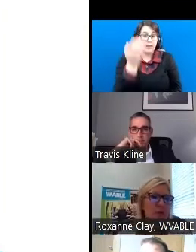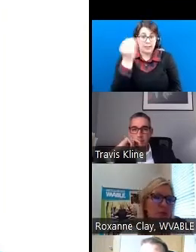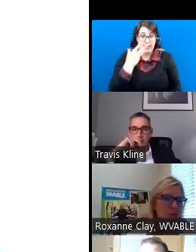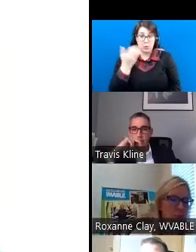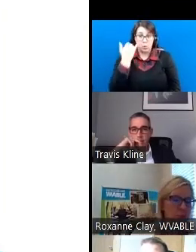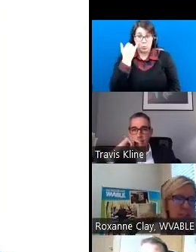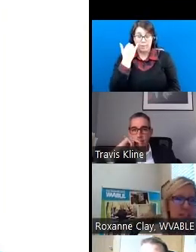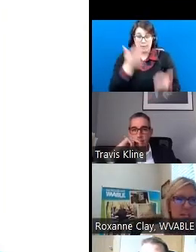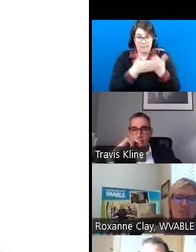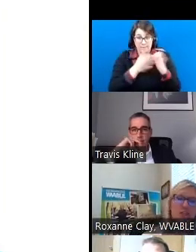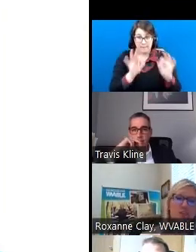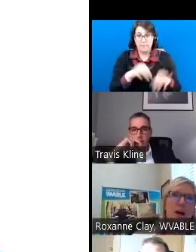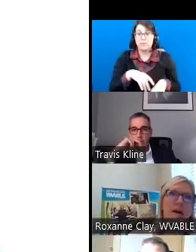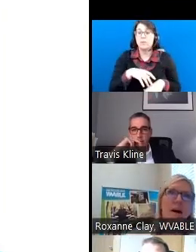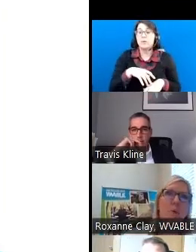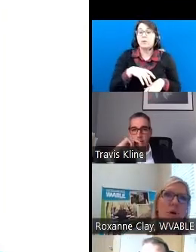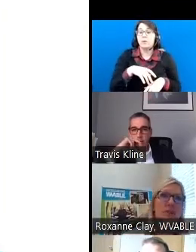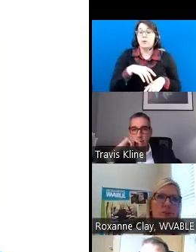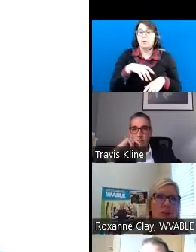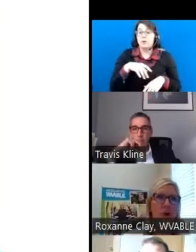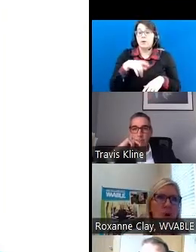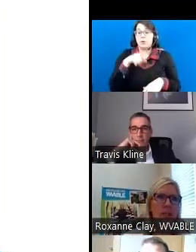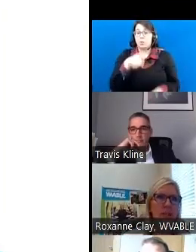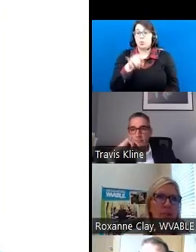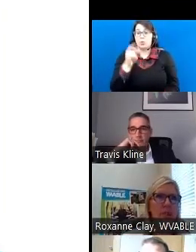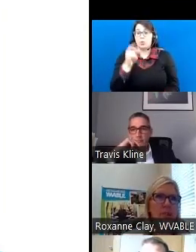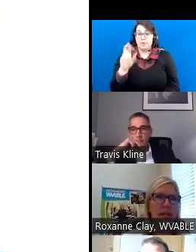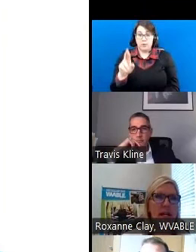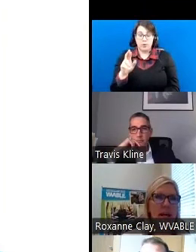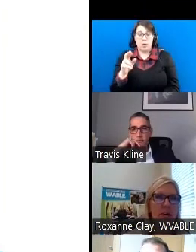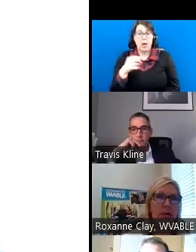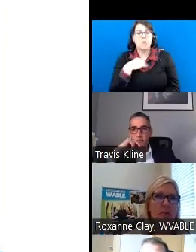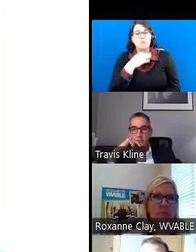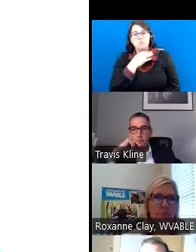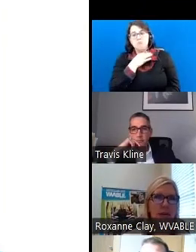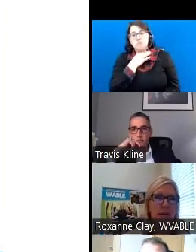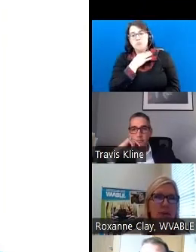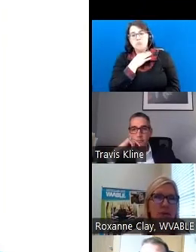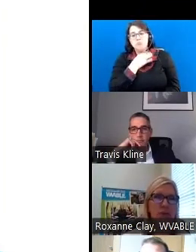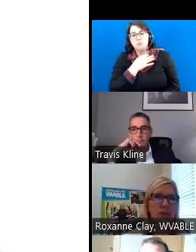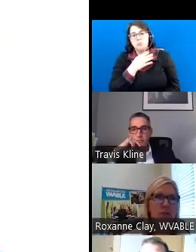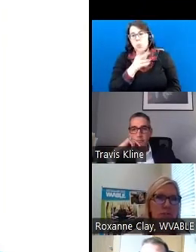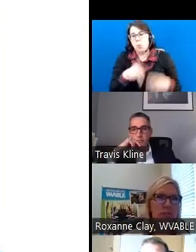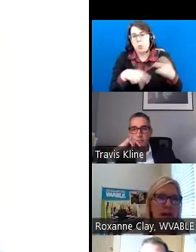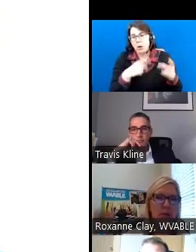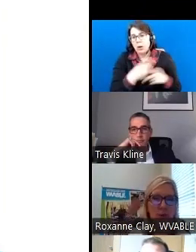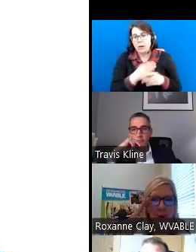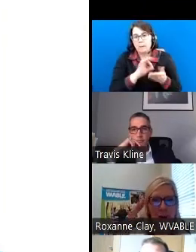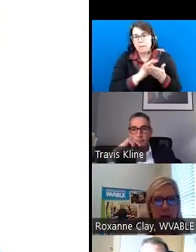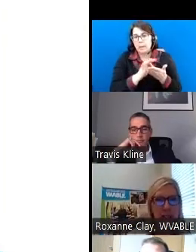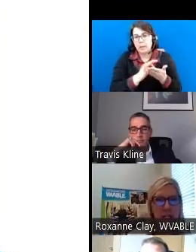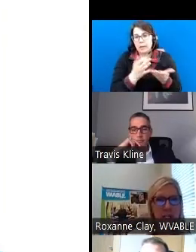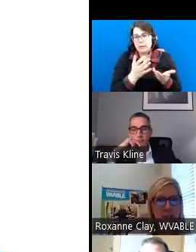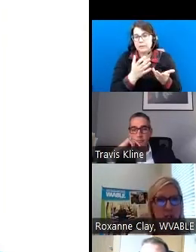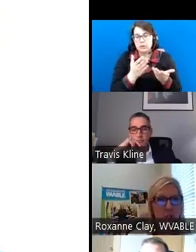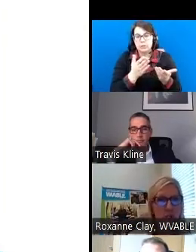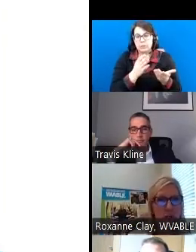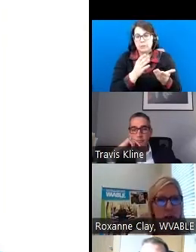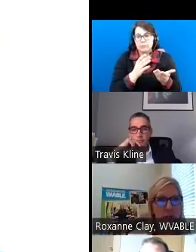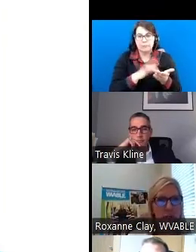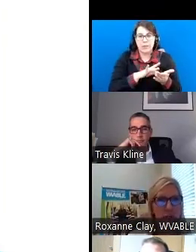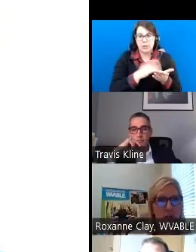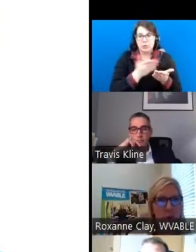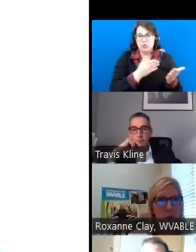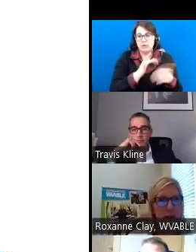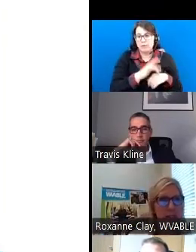When you were doing your presentation, Jenna, I wondered, you know, what type of Medicaid or medical services was available to the individual